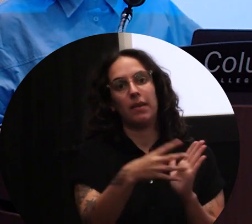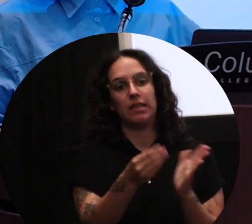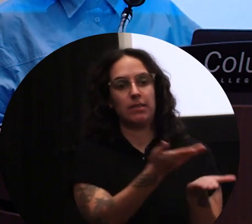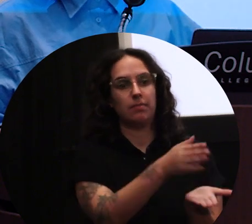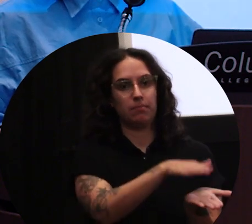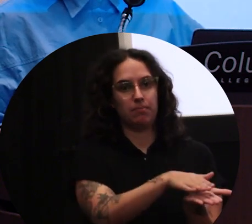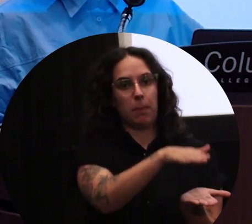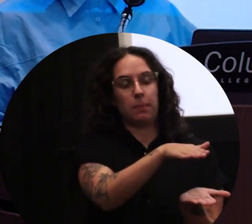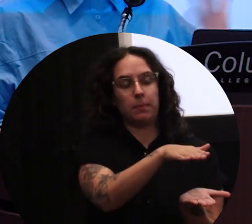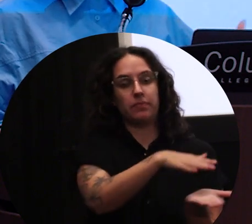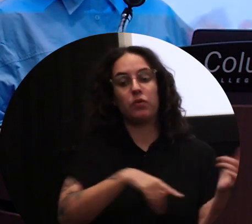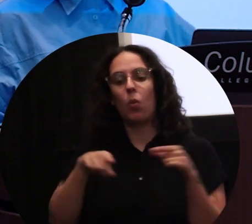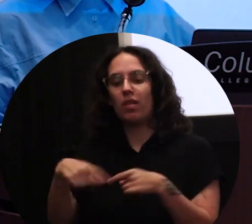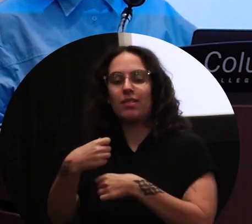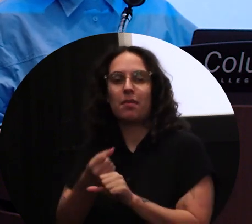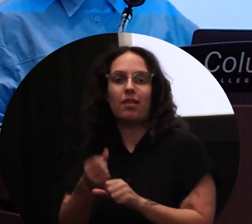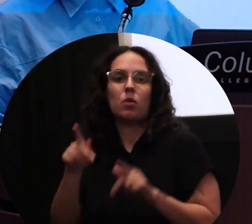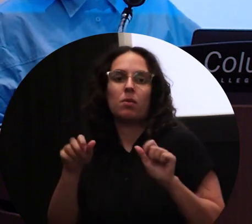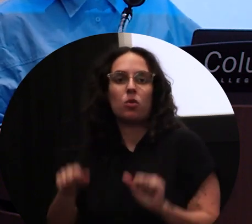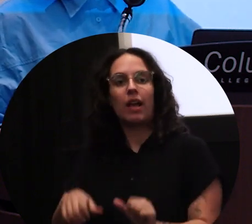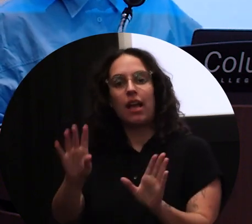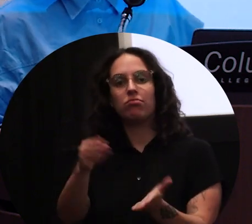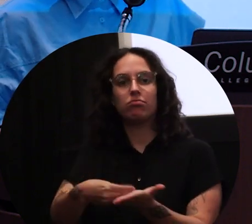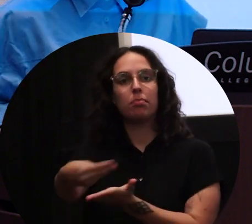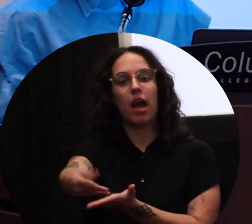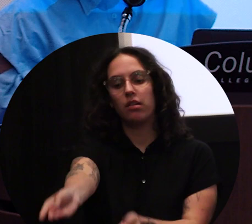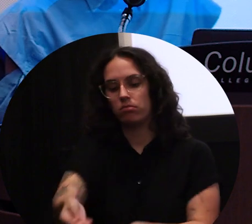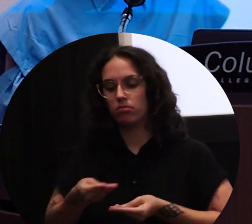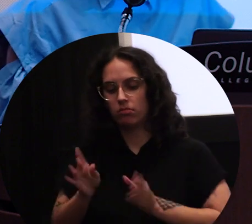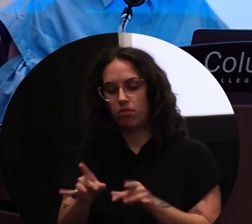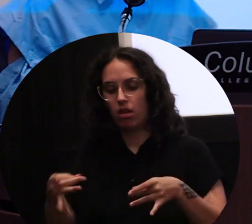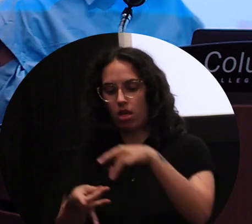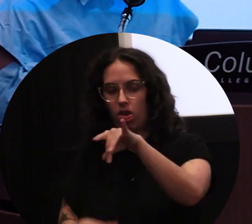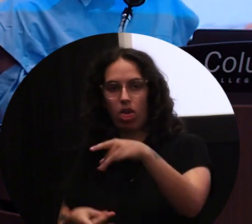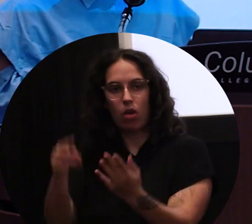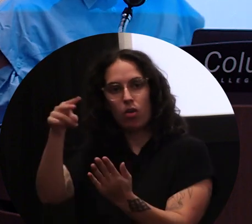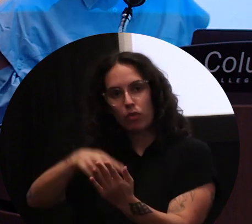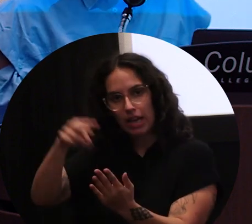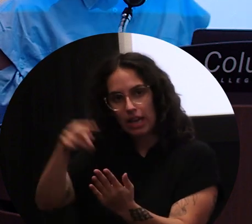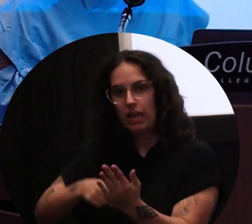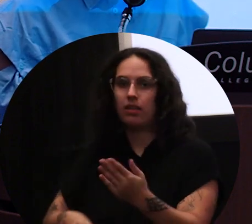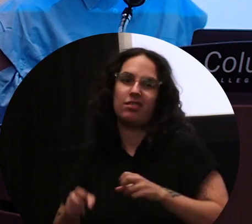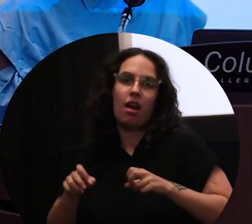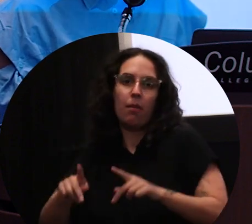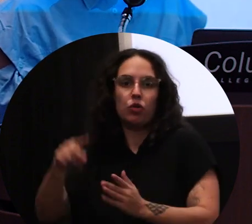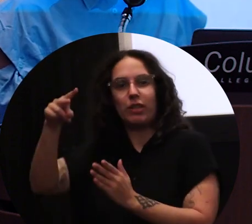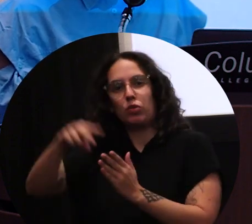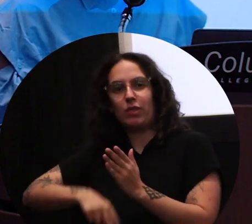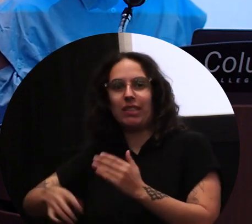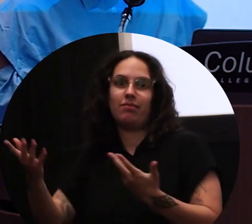we created so that people could read and purchase and so that they have an opportunity to read them.